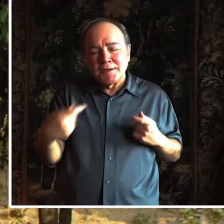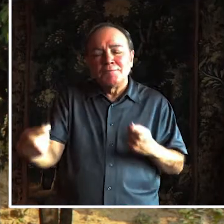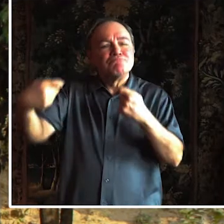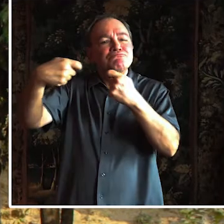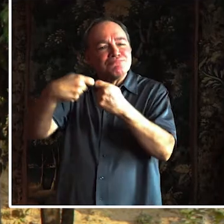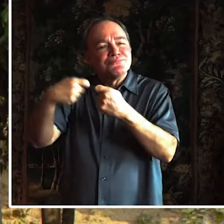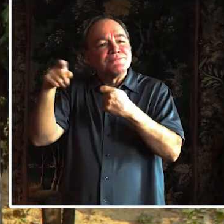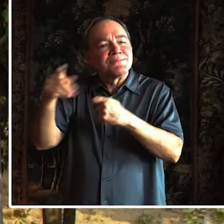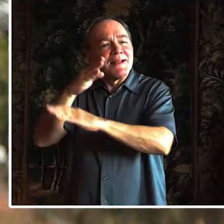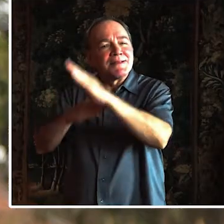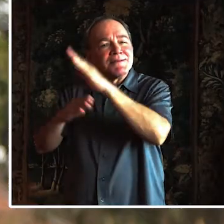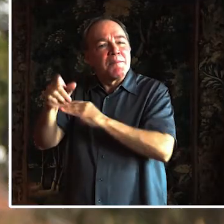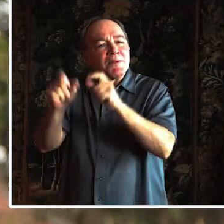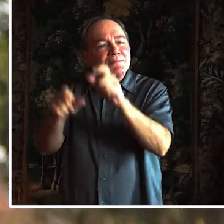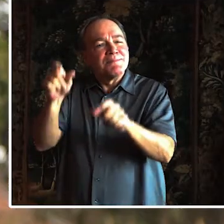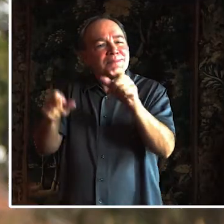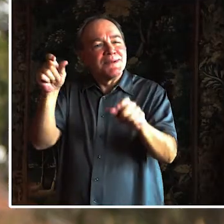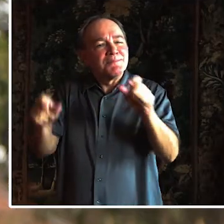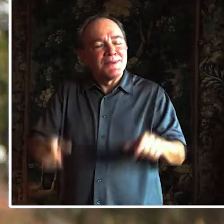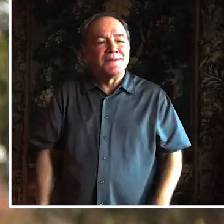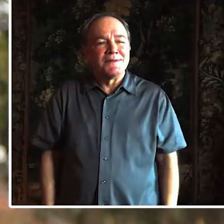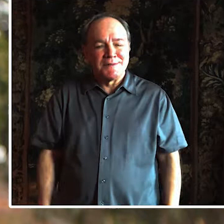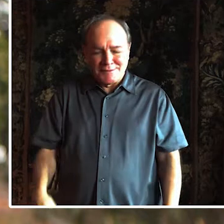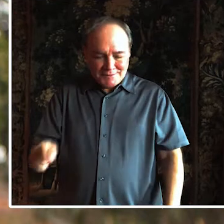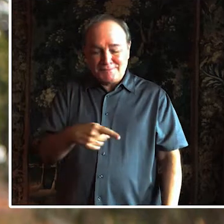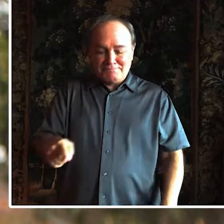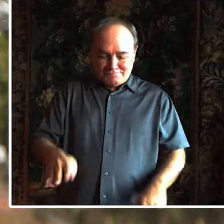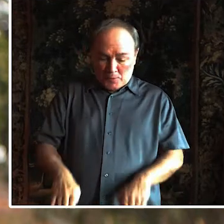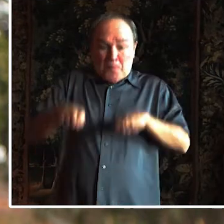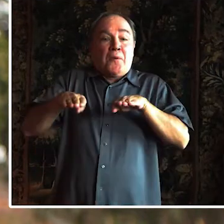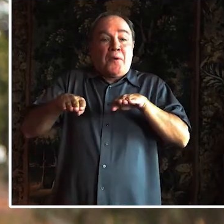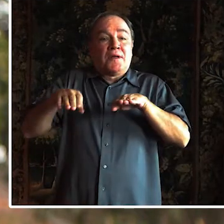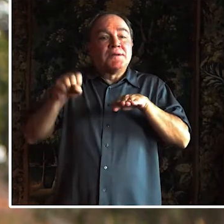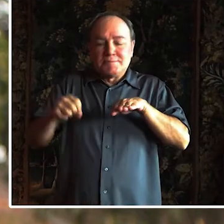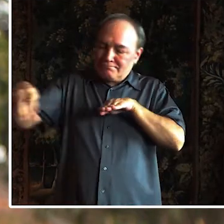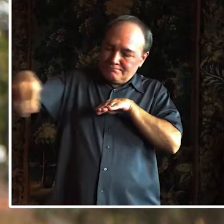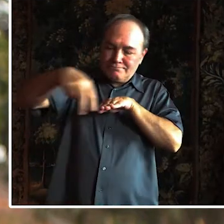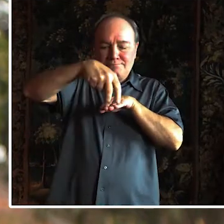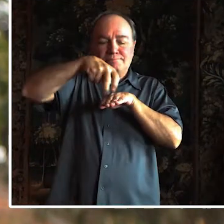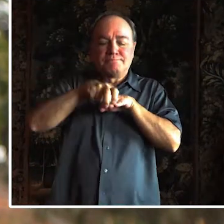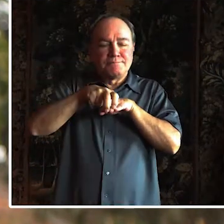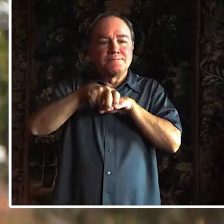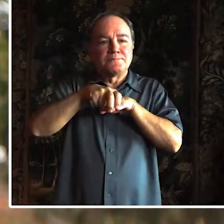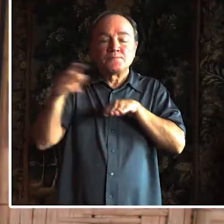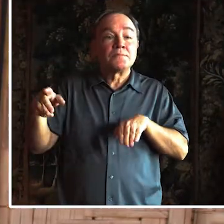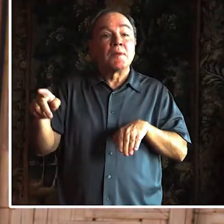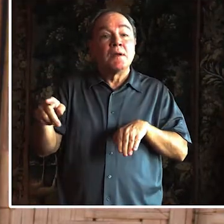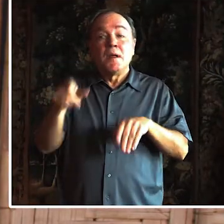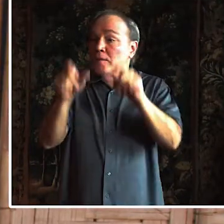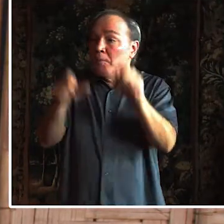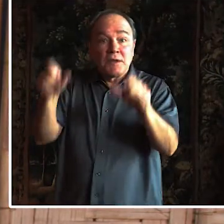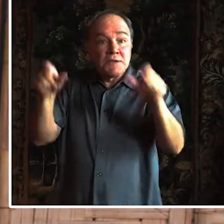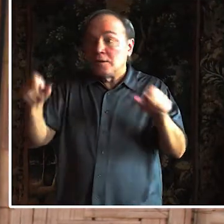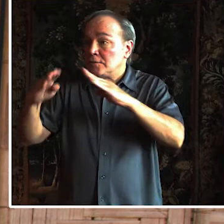We talked to all the persons with disabilities in Camp 16, using a set of questions to find out what features they needed, where